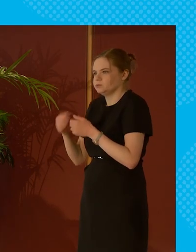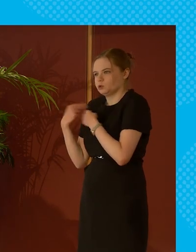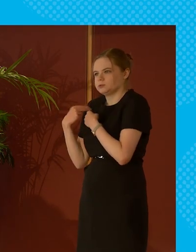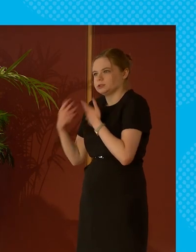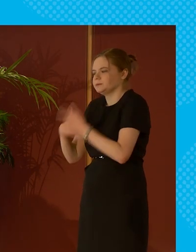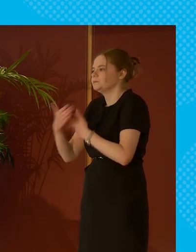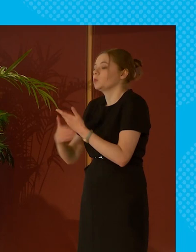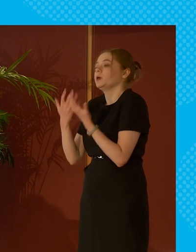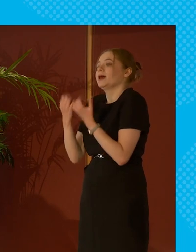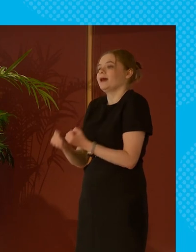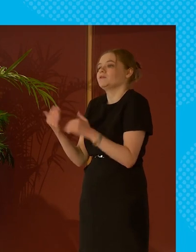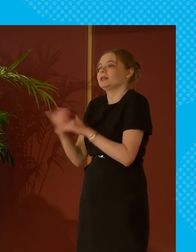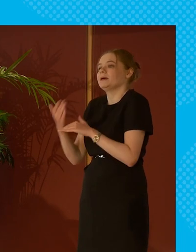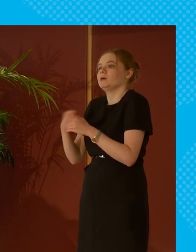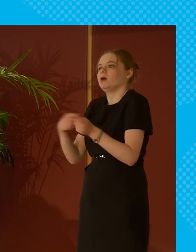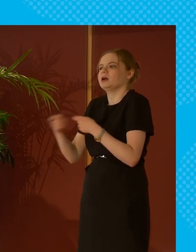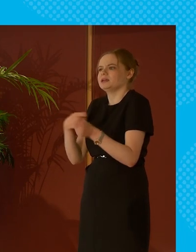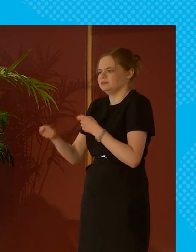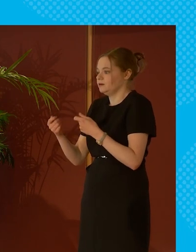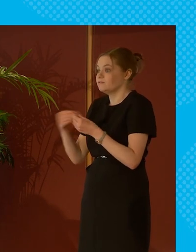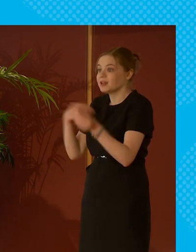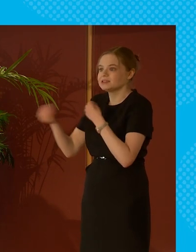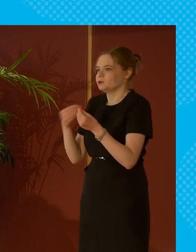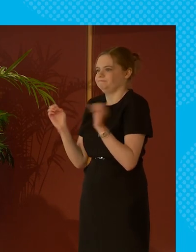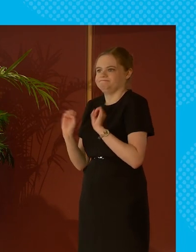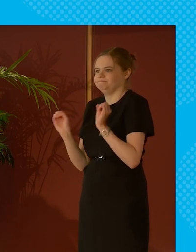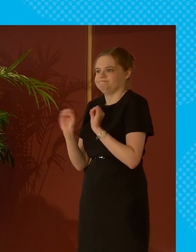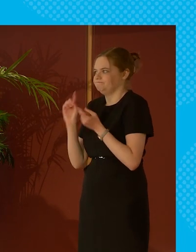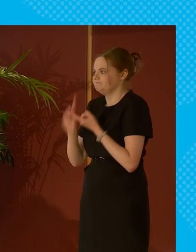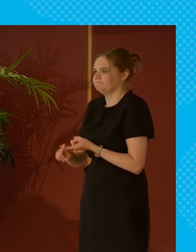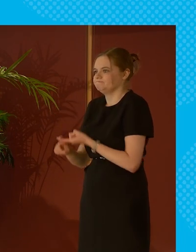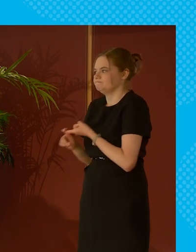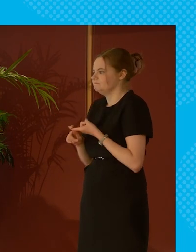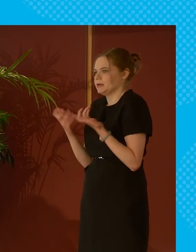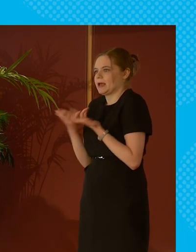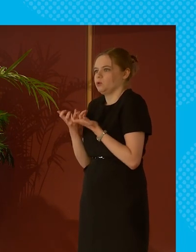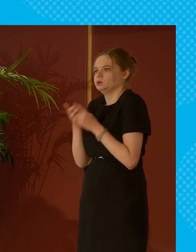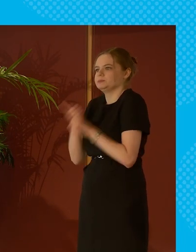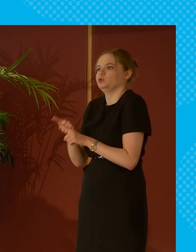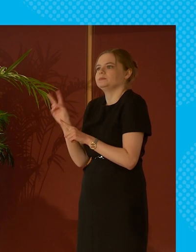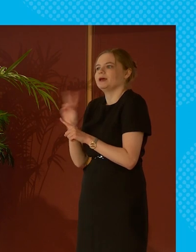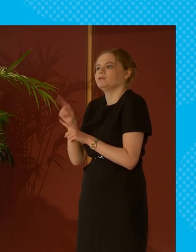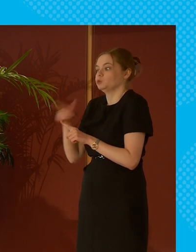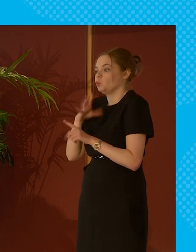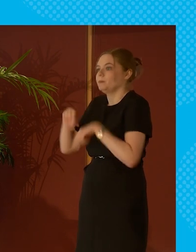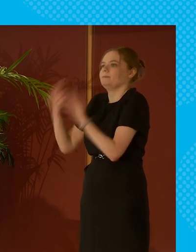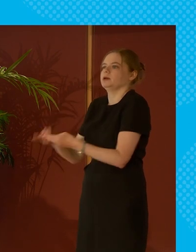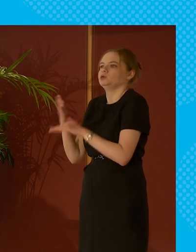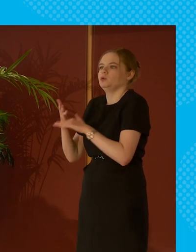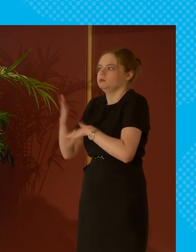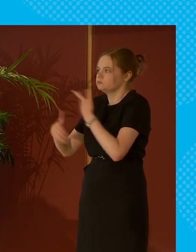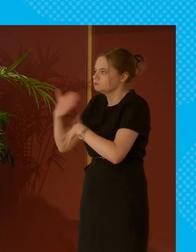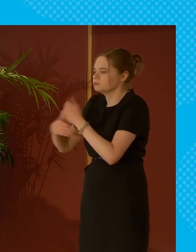we have a labor market that's hugely inflexible in terms of supporting the needs of parents wanting to go back